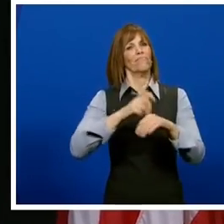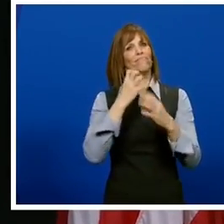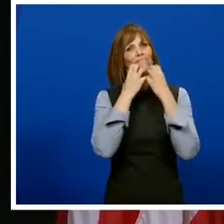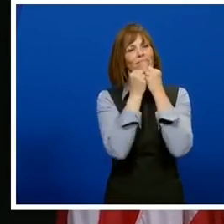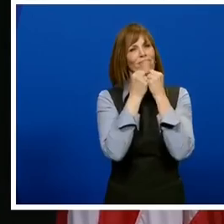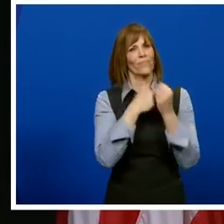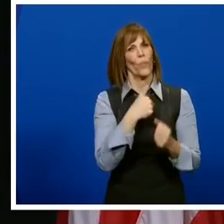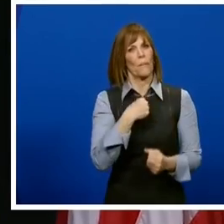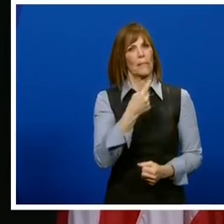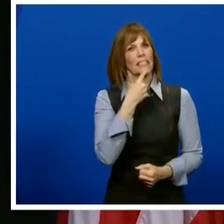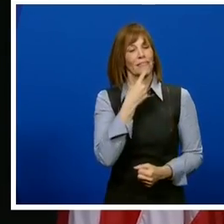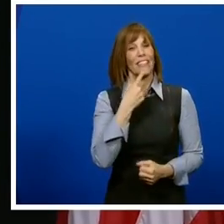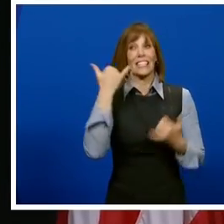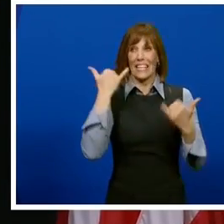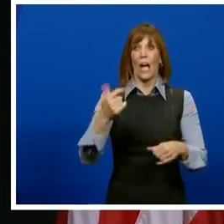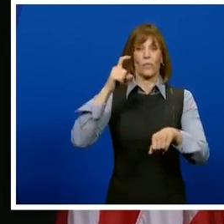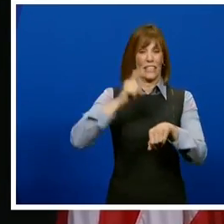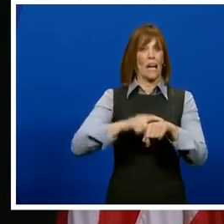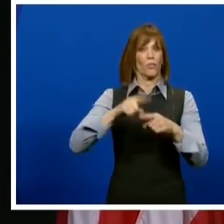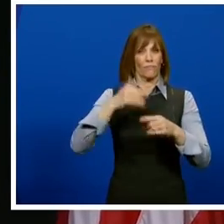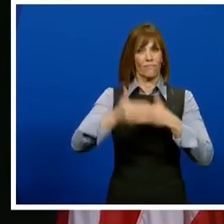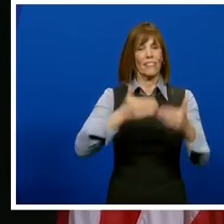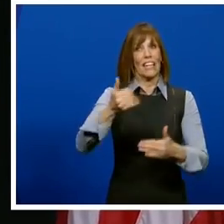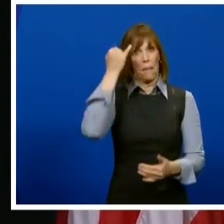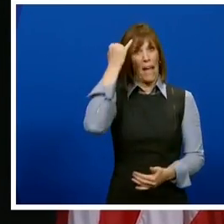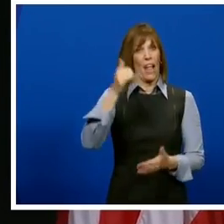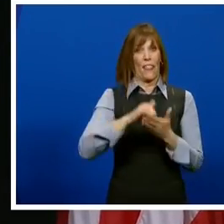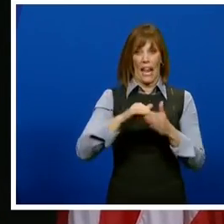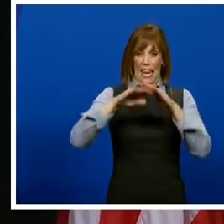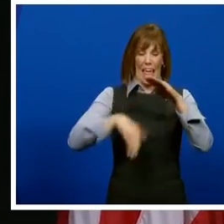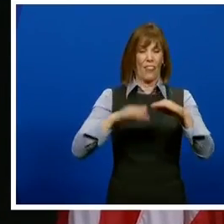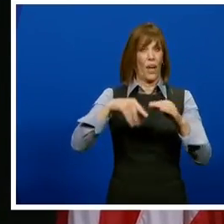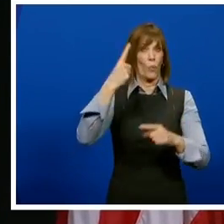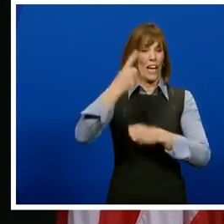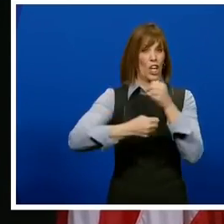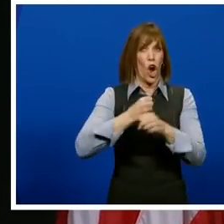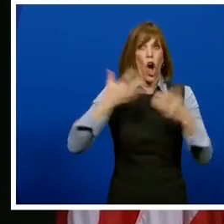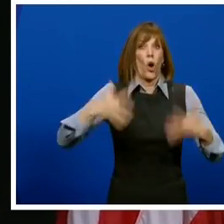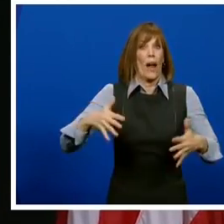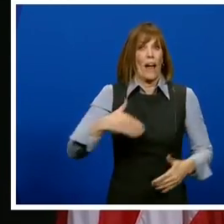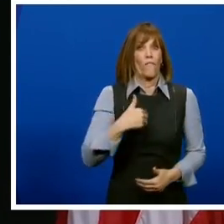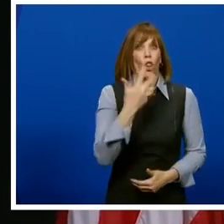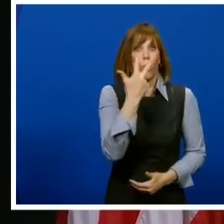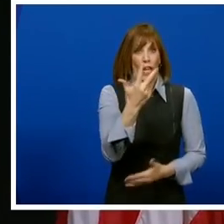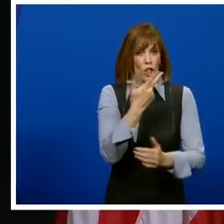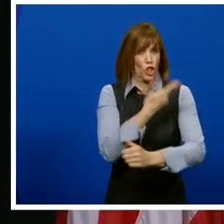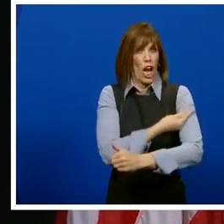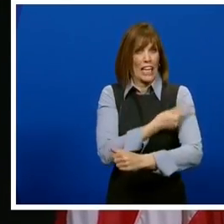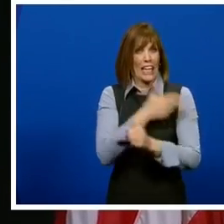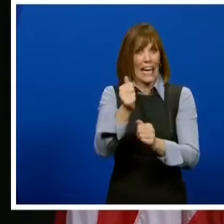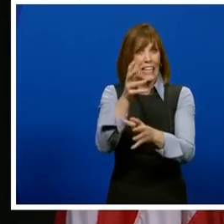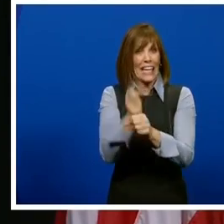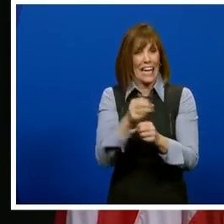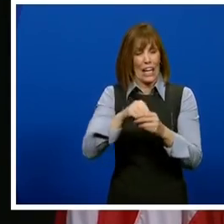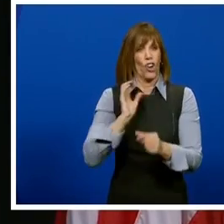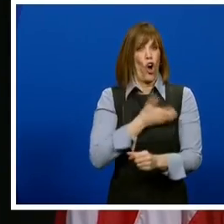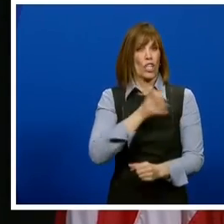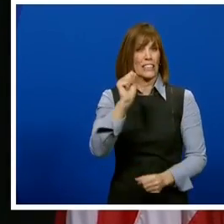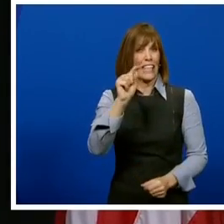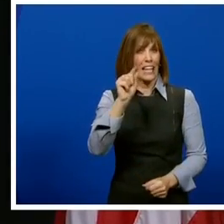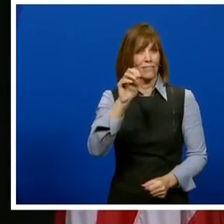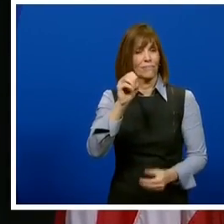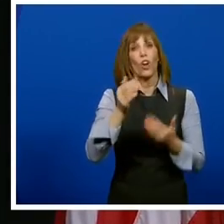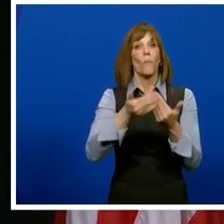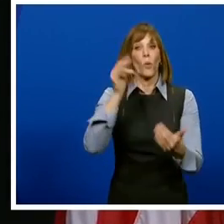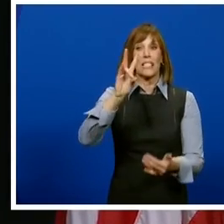Well, that time is now. To think that in less than a year, there are already three vaccines available in our state, and